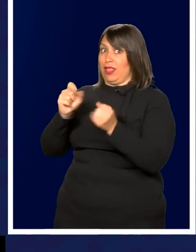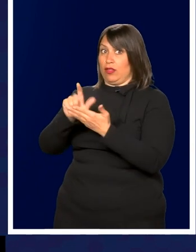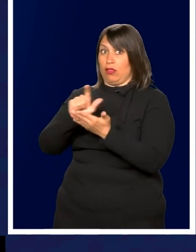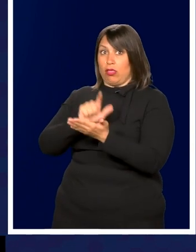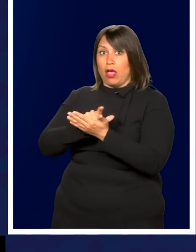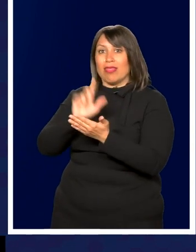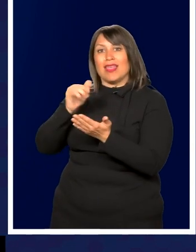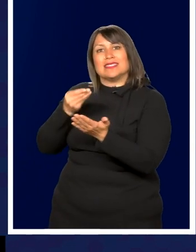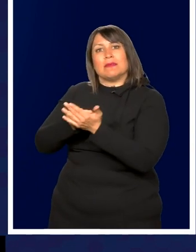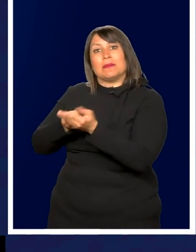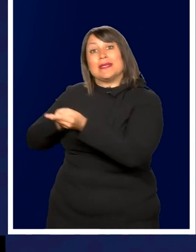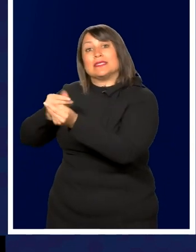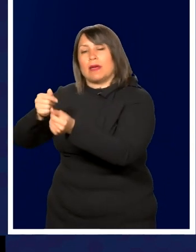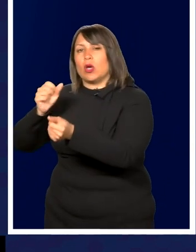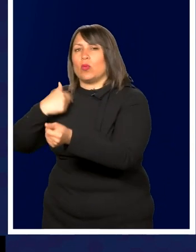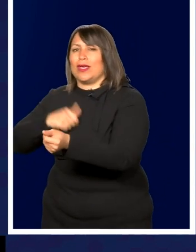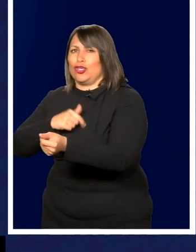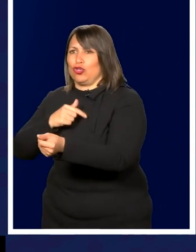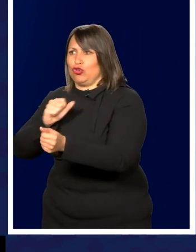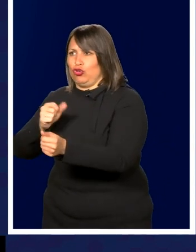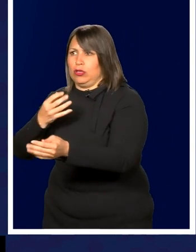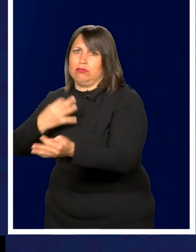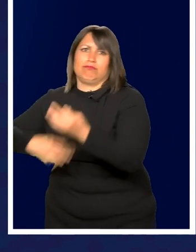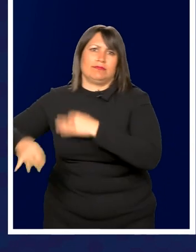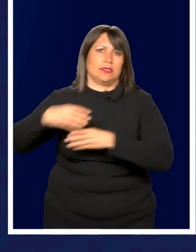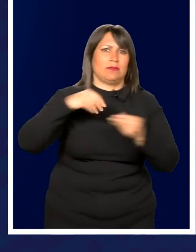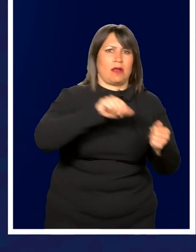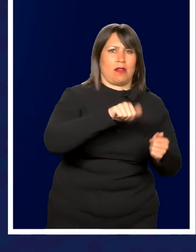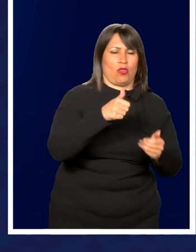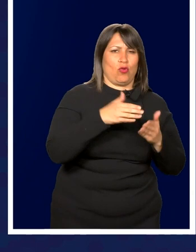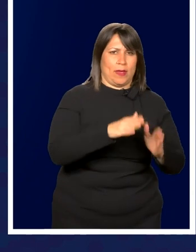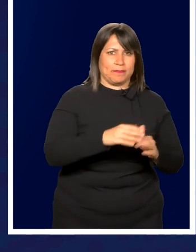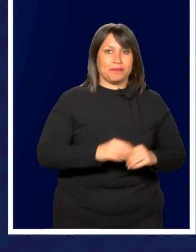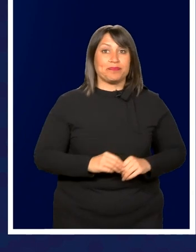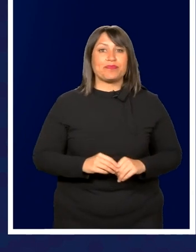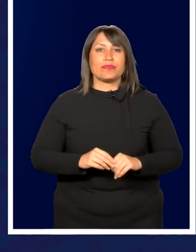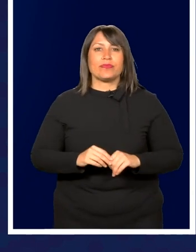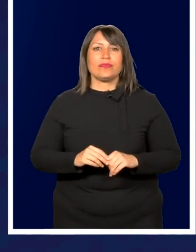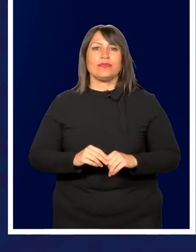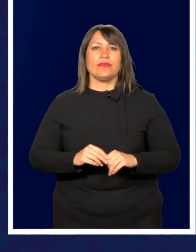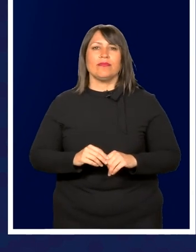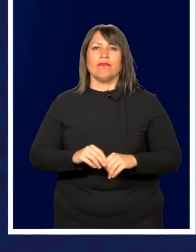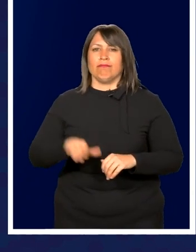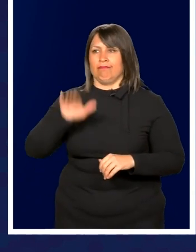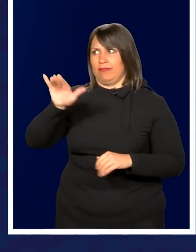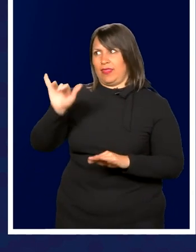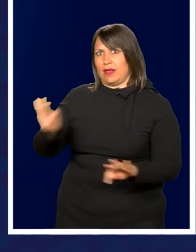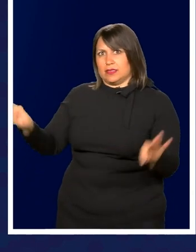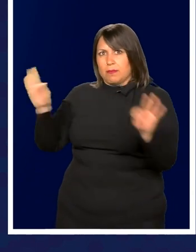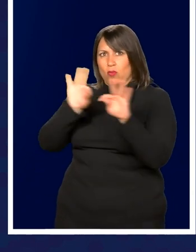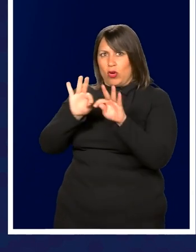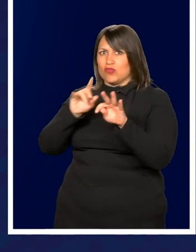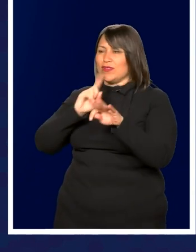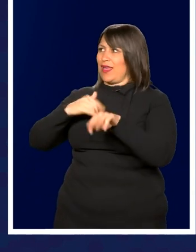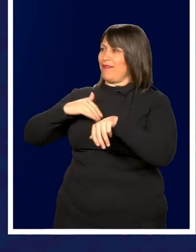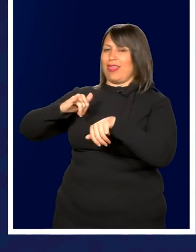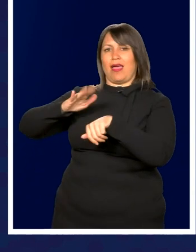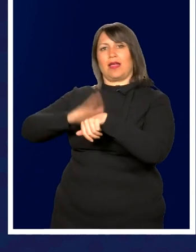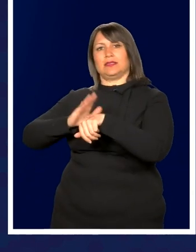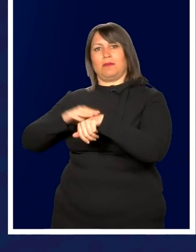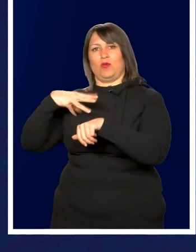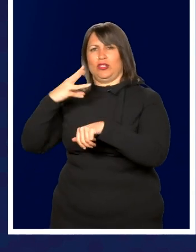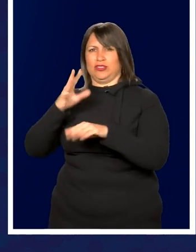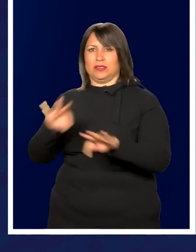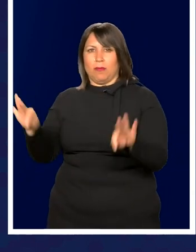And that's money being spent that could be spent otherwise. And, yeah, and that's very important. The heads up in Washington is always very important